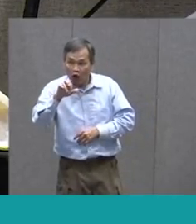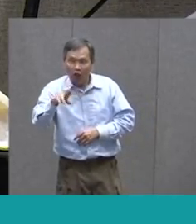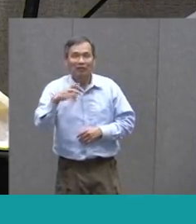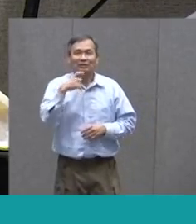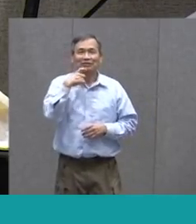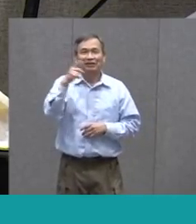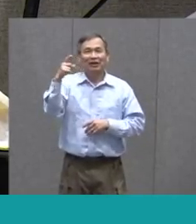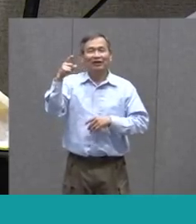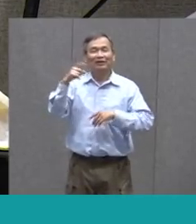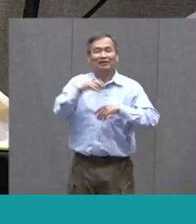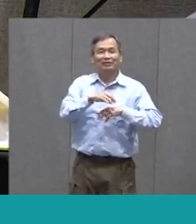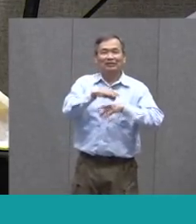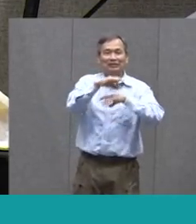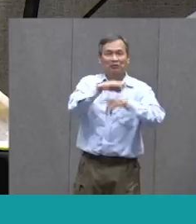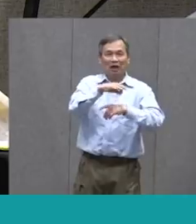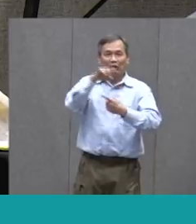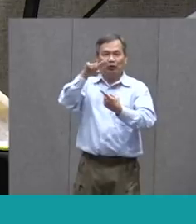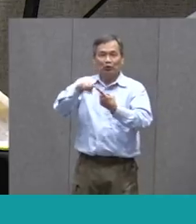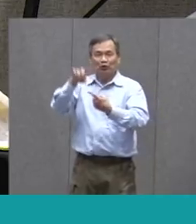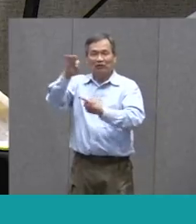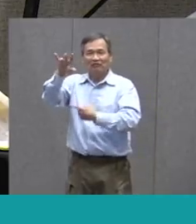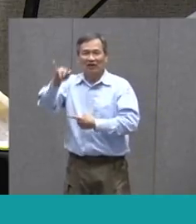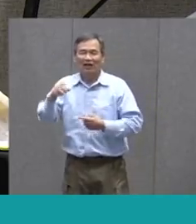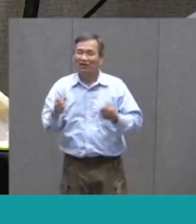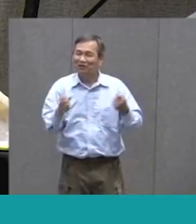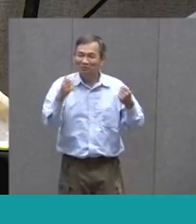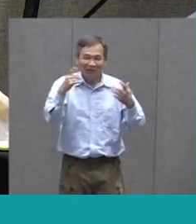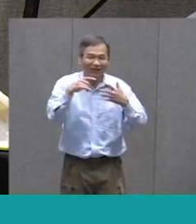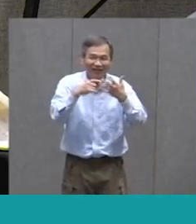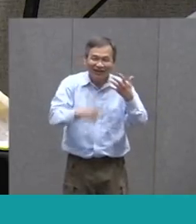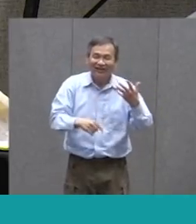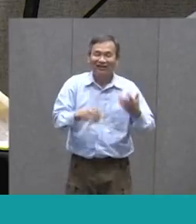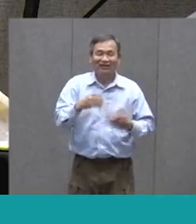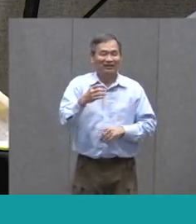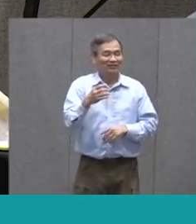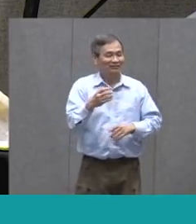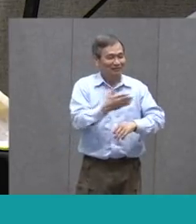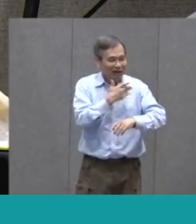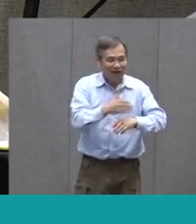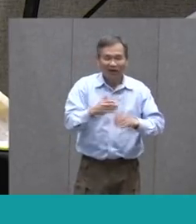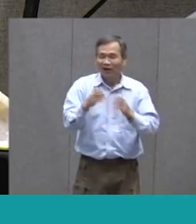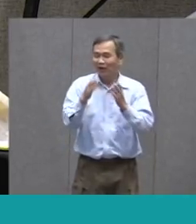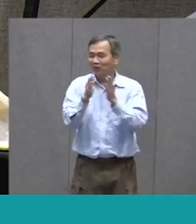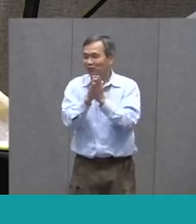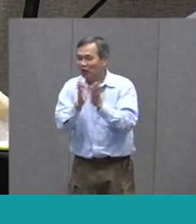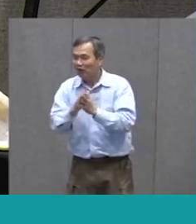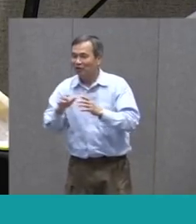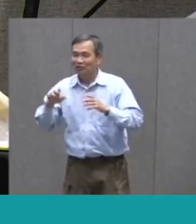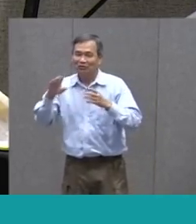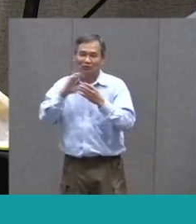about this poem There's other books All kinds of things And this poem has